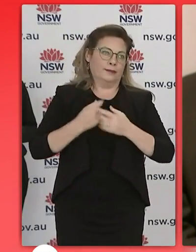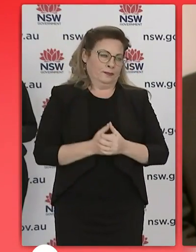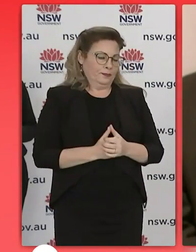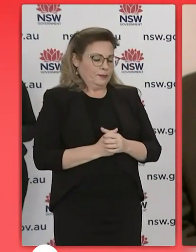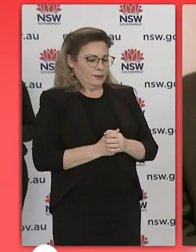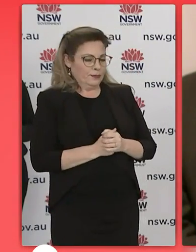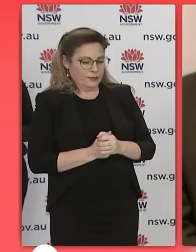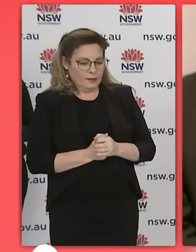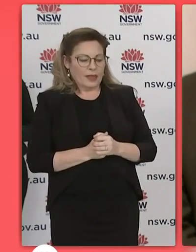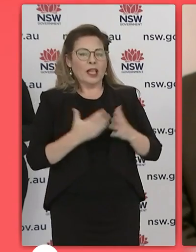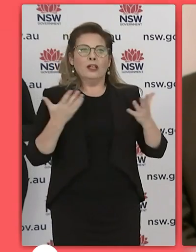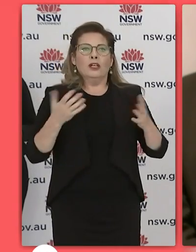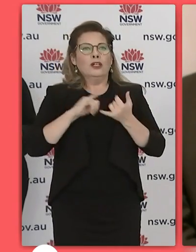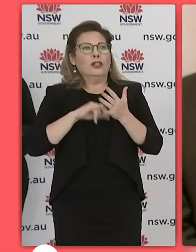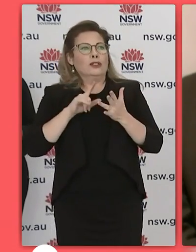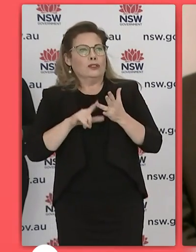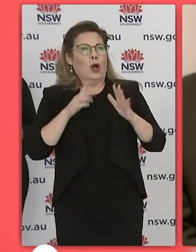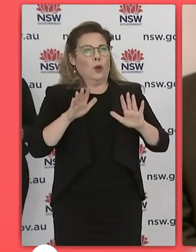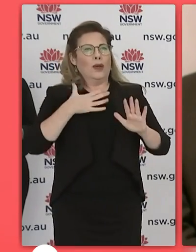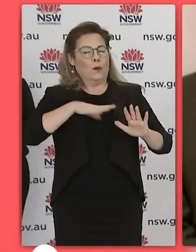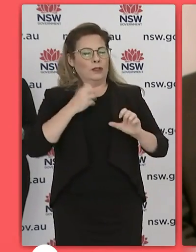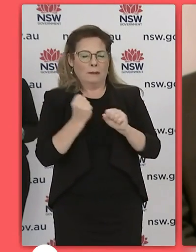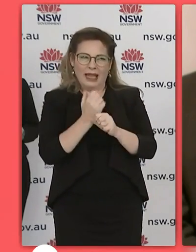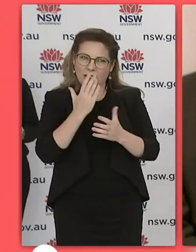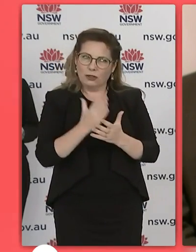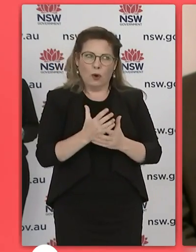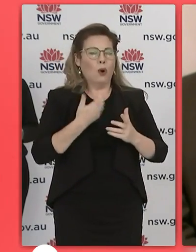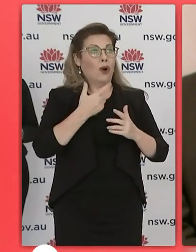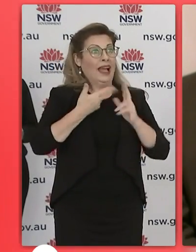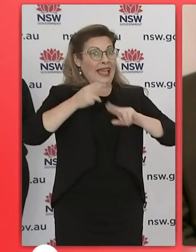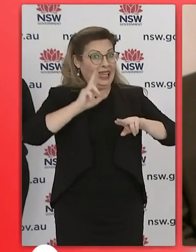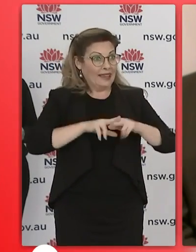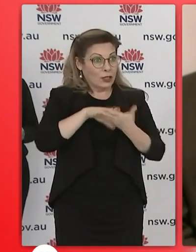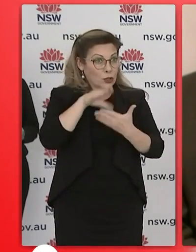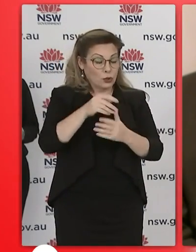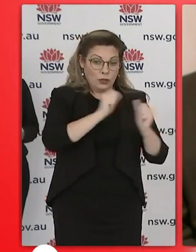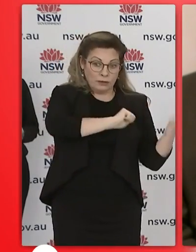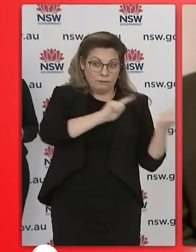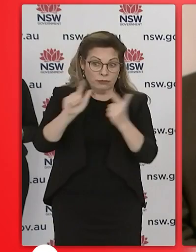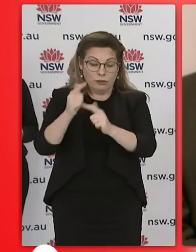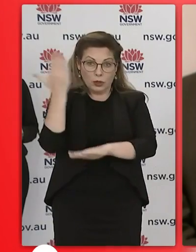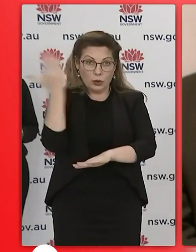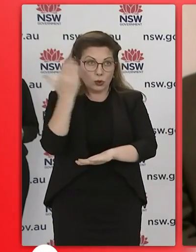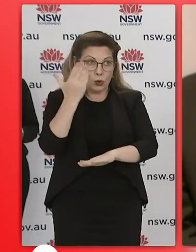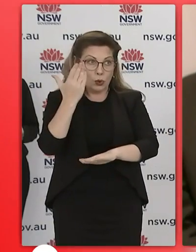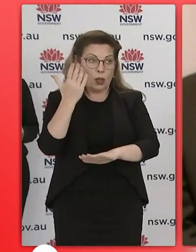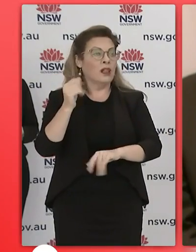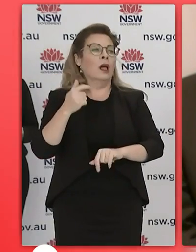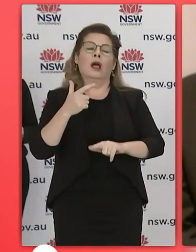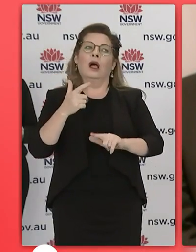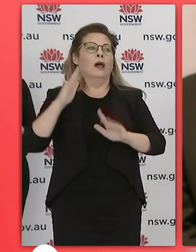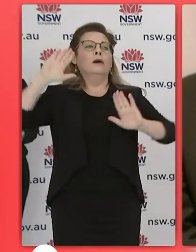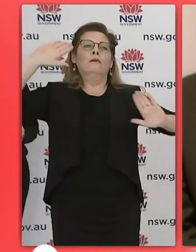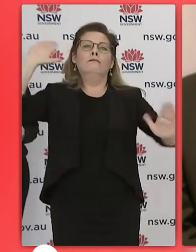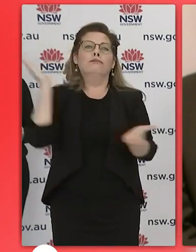breaches social distancing or any mixing of households and that's really really important we certainly don't want the virus to spread whilst whilst people are going to get